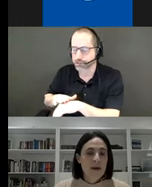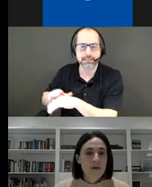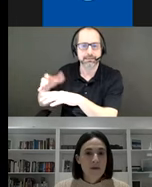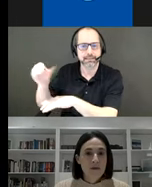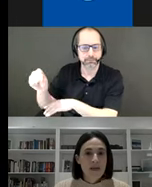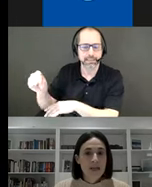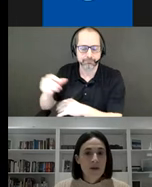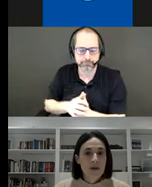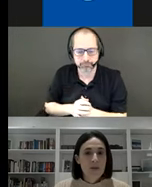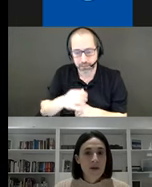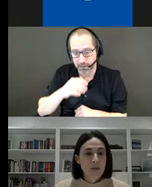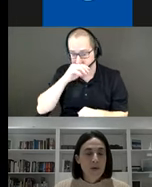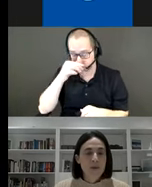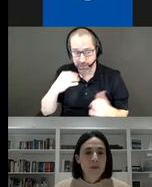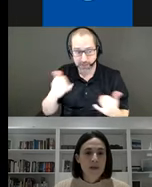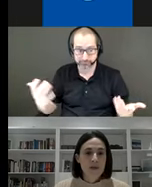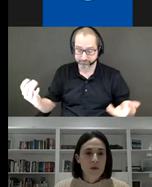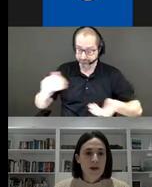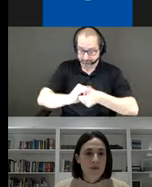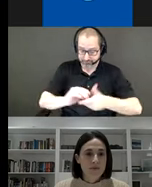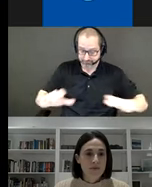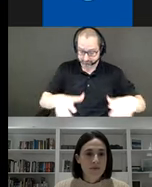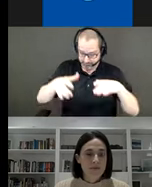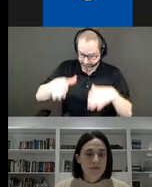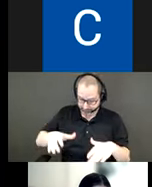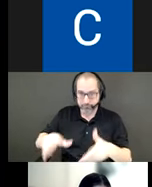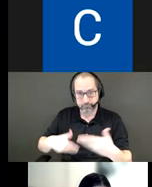we look forward to hearing about their proposal Pixel Story